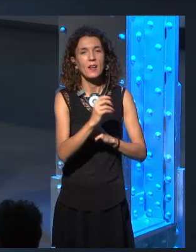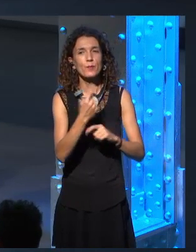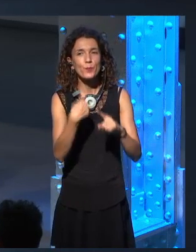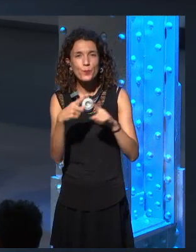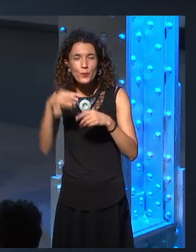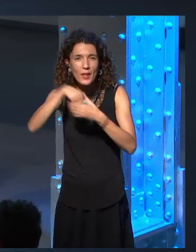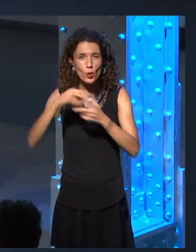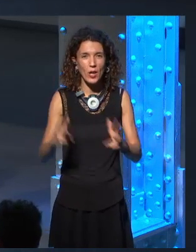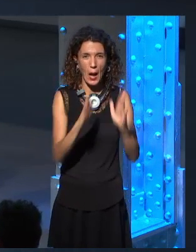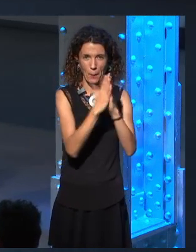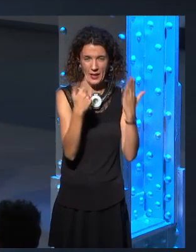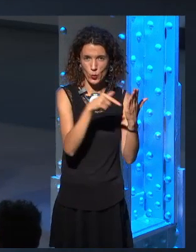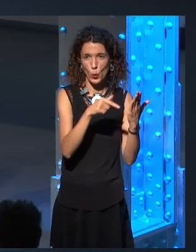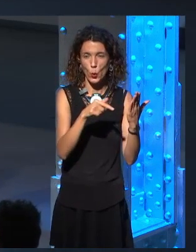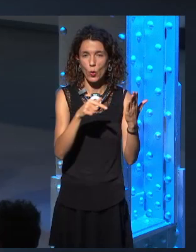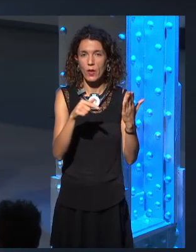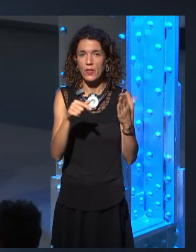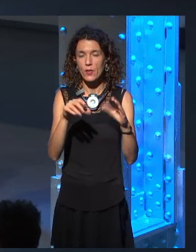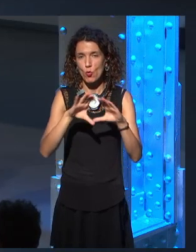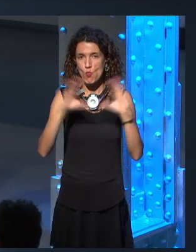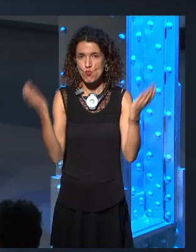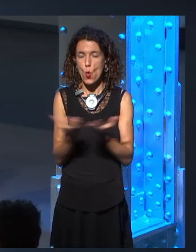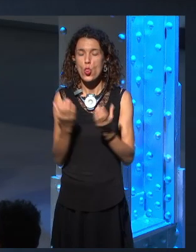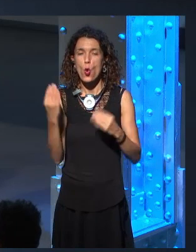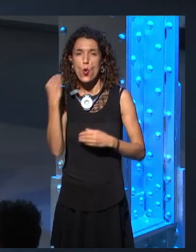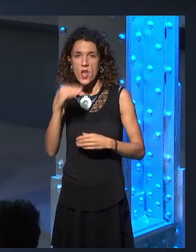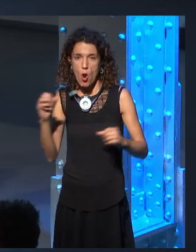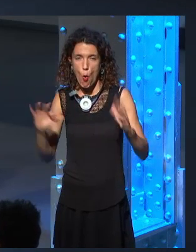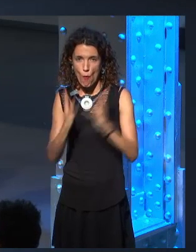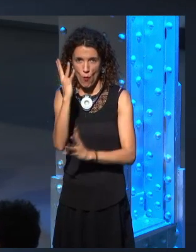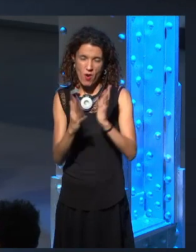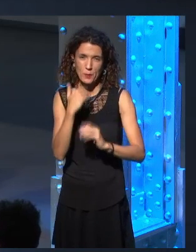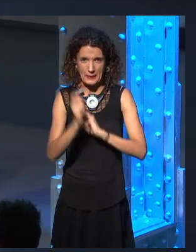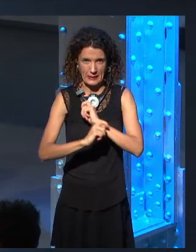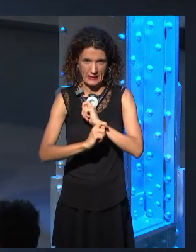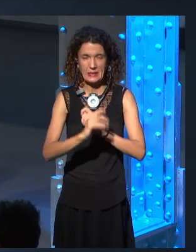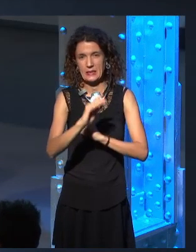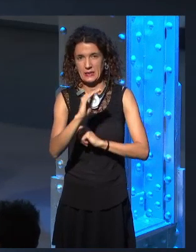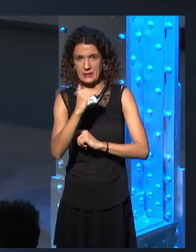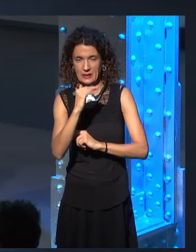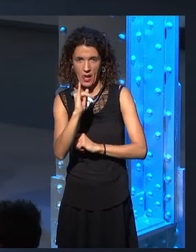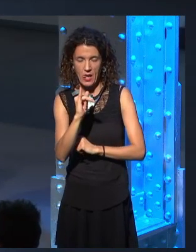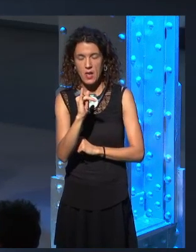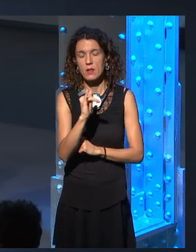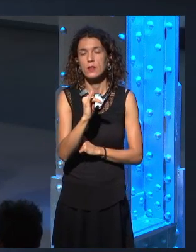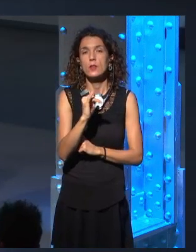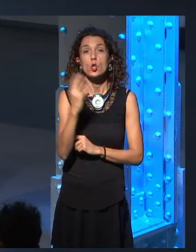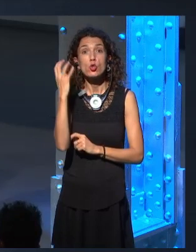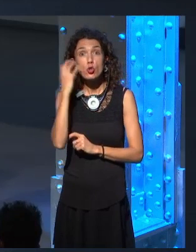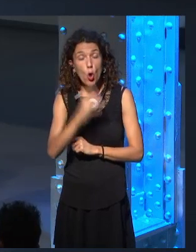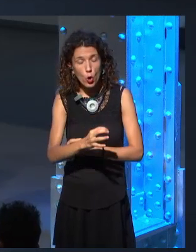was bringing a darker magic into his story.